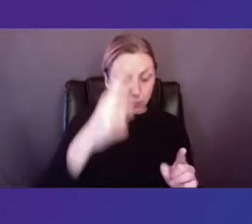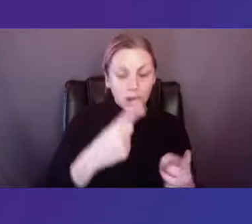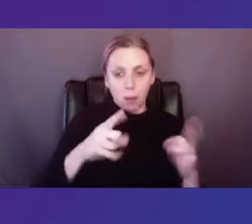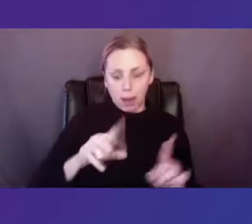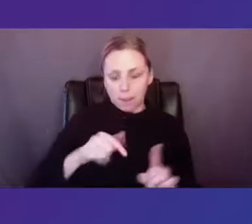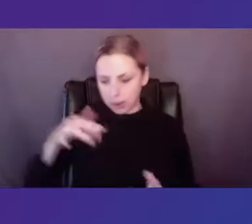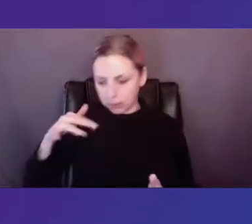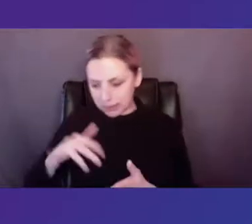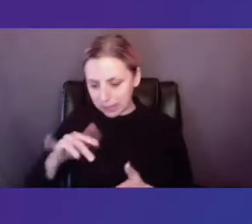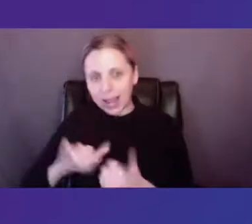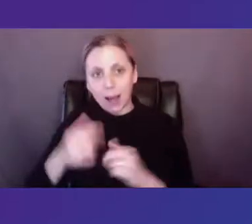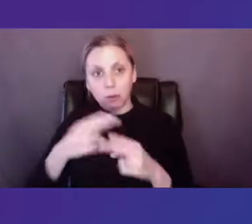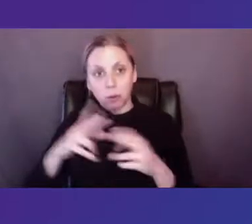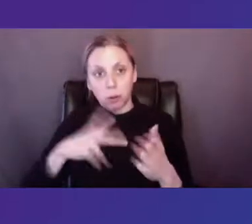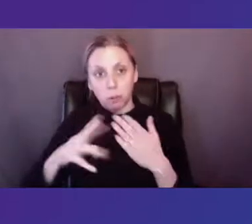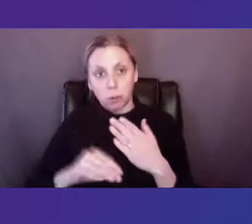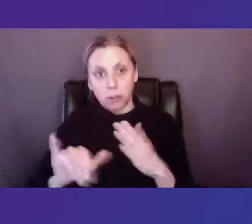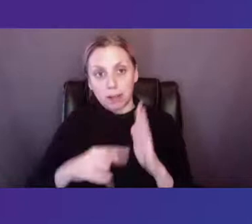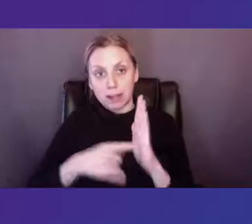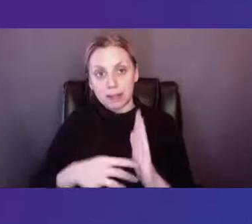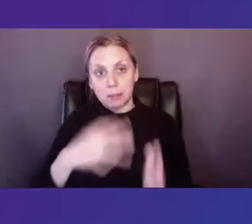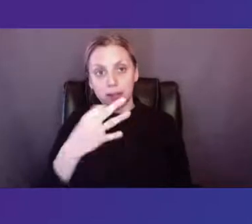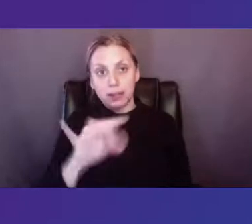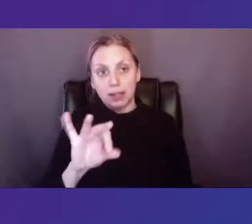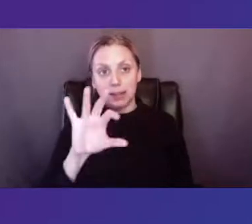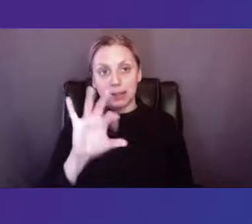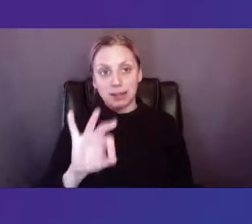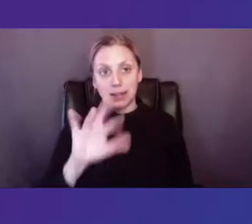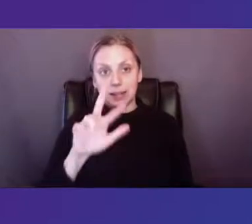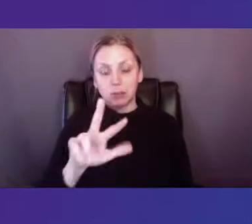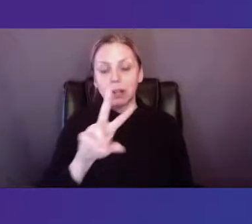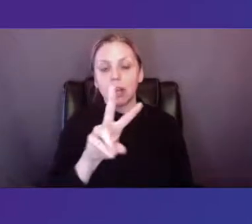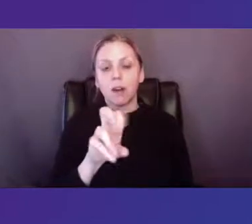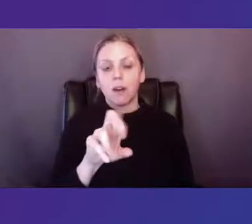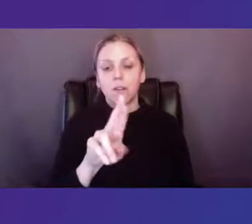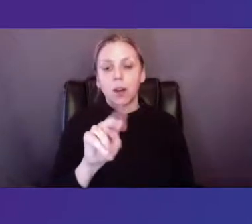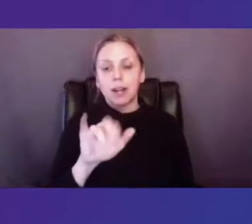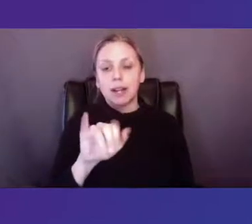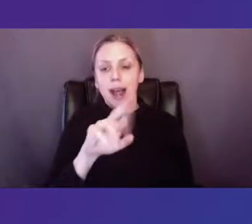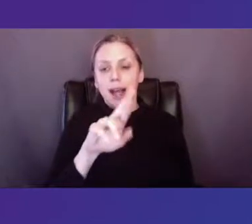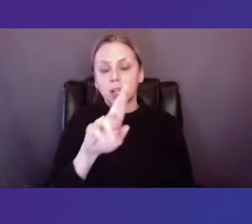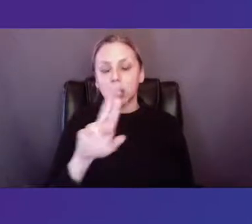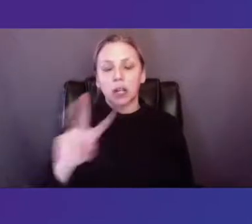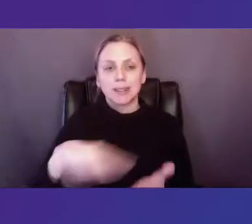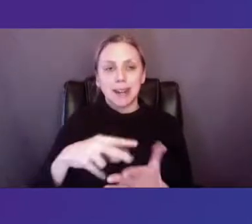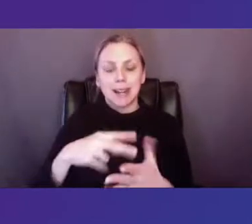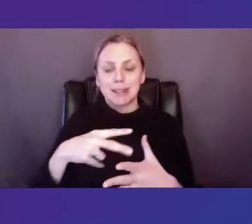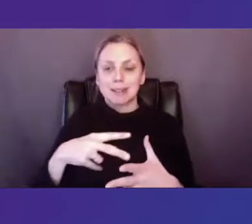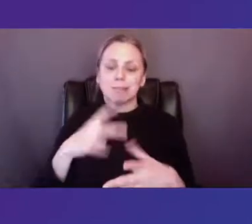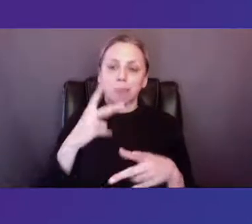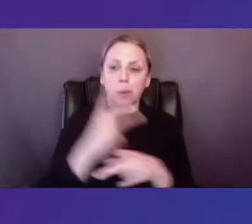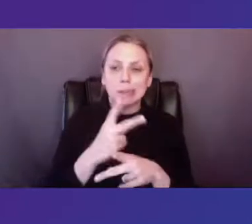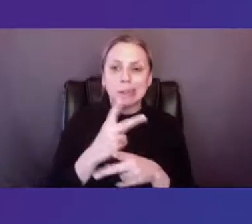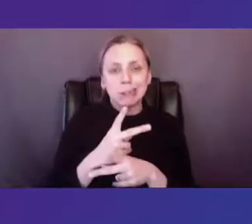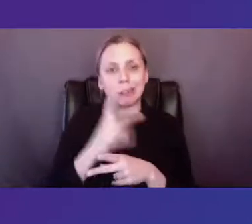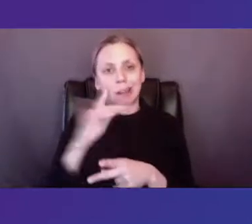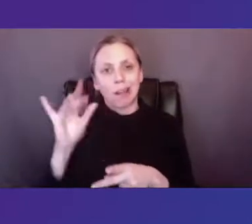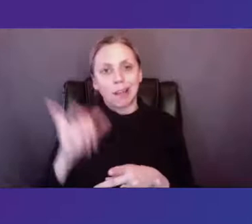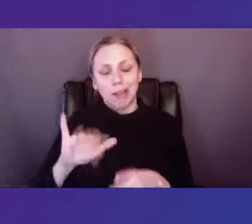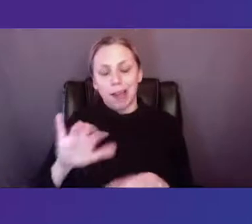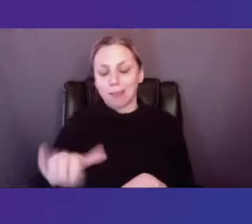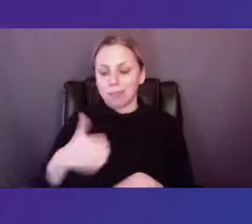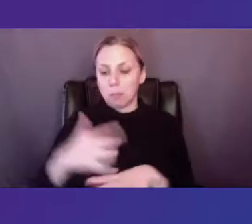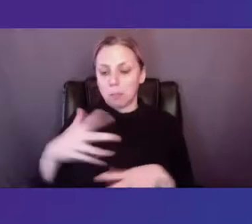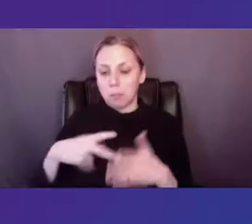how short-lived programs like the 1993 Vernacular Dance Preservation Initiative drew unanticipated interest